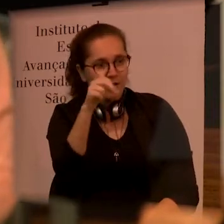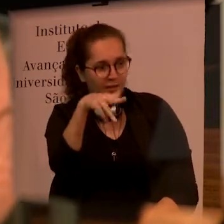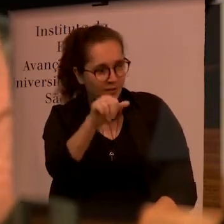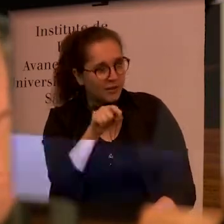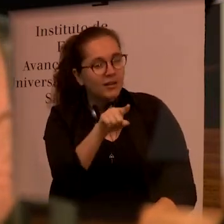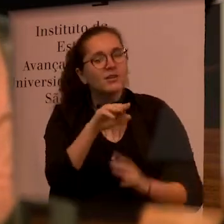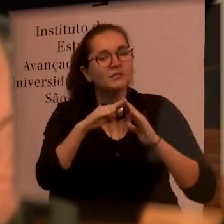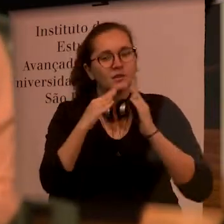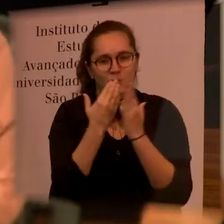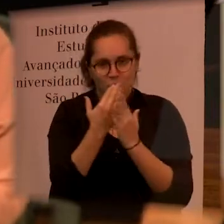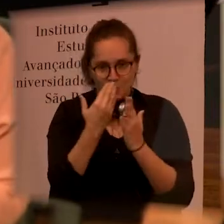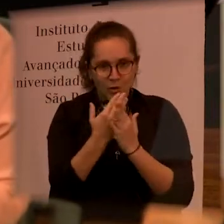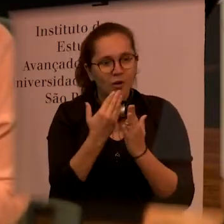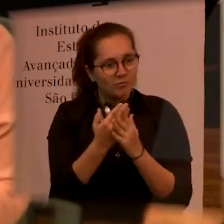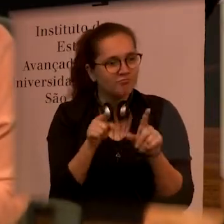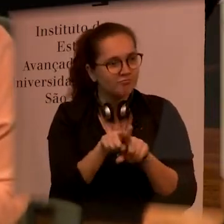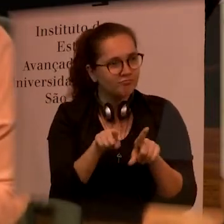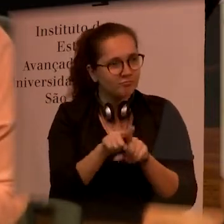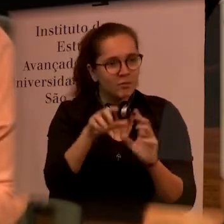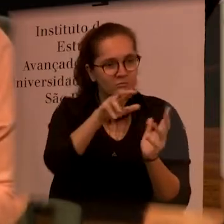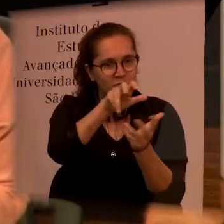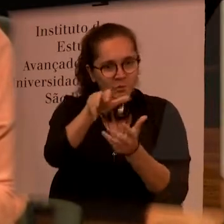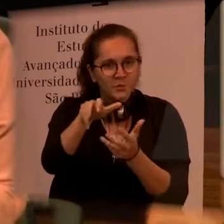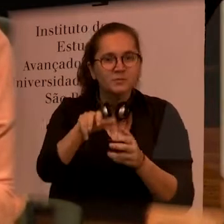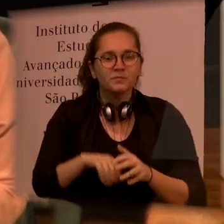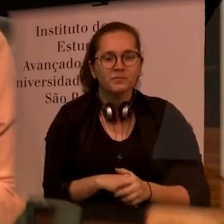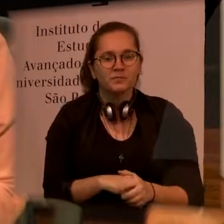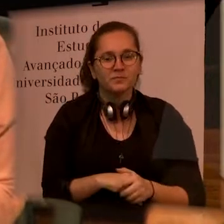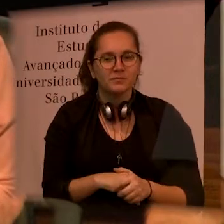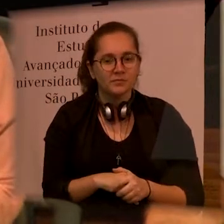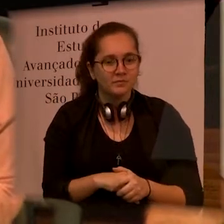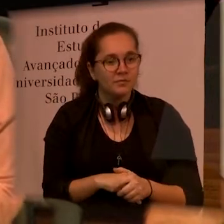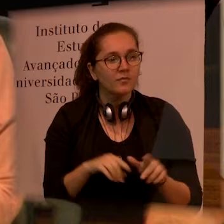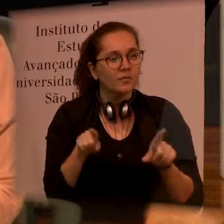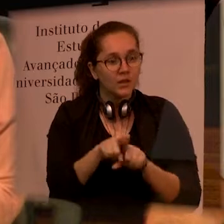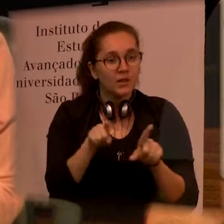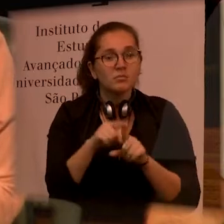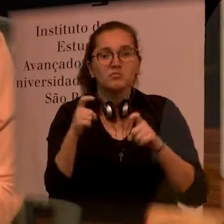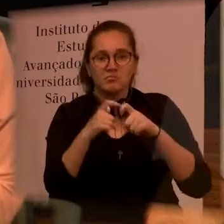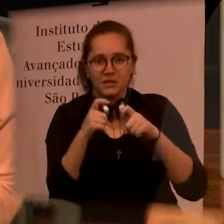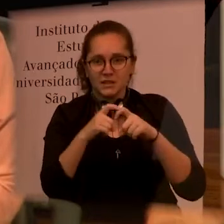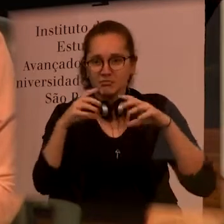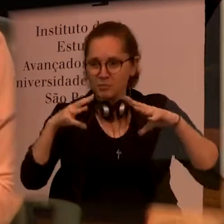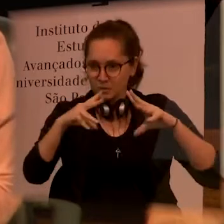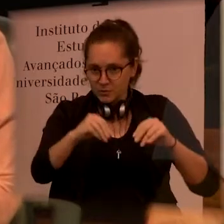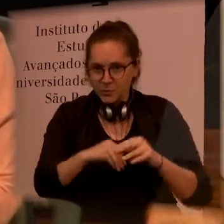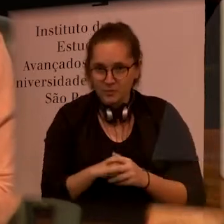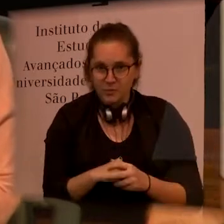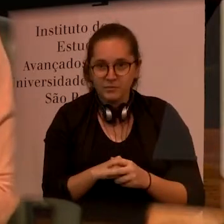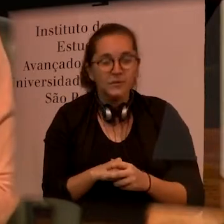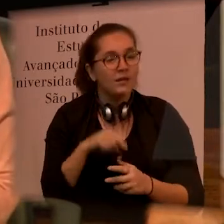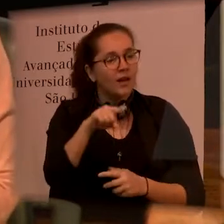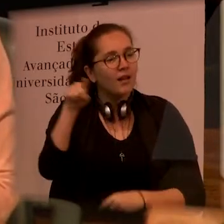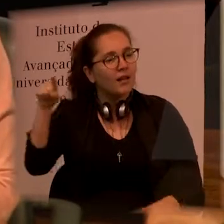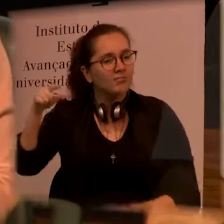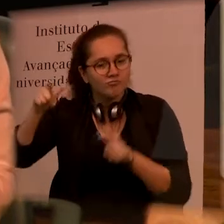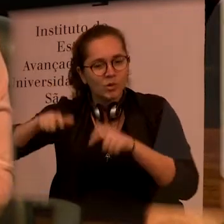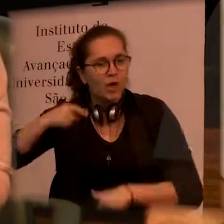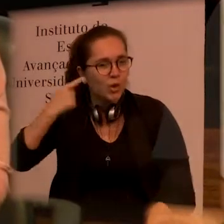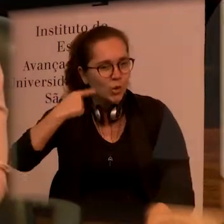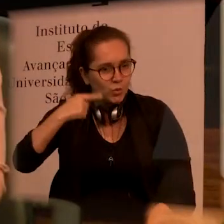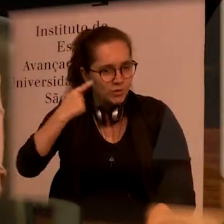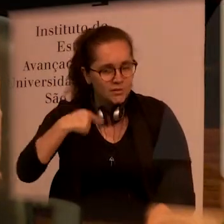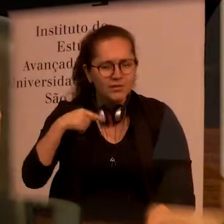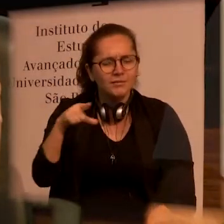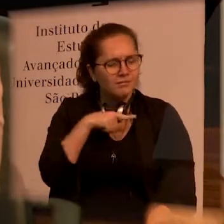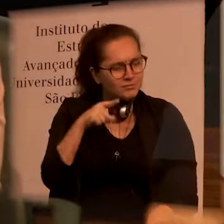good friend of the London School of Hygiene and Tropical Medicine of London.